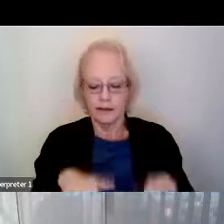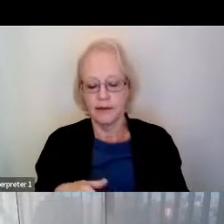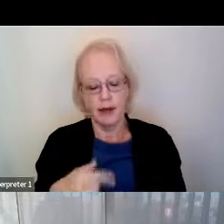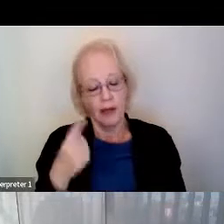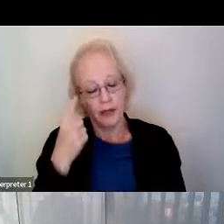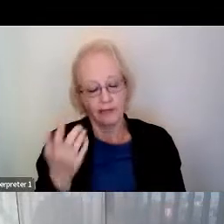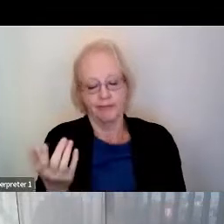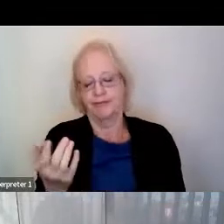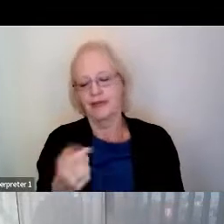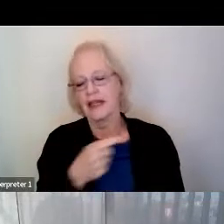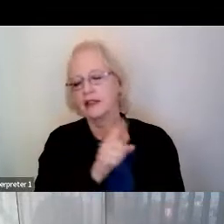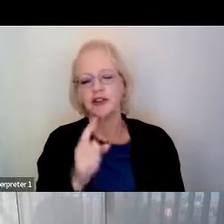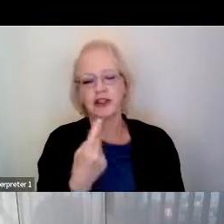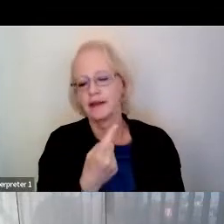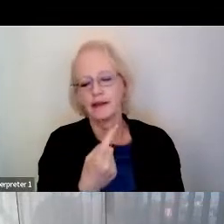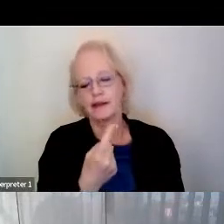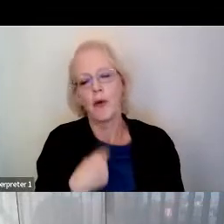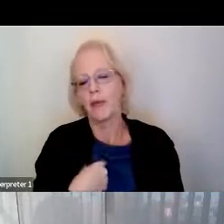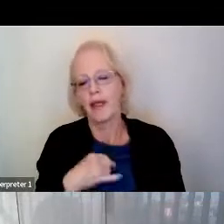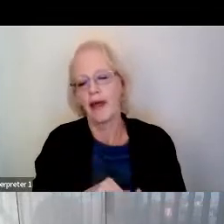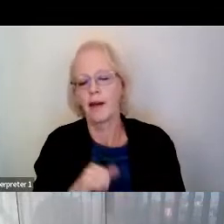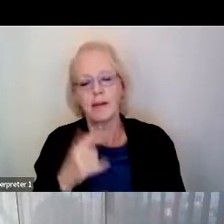huh, he just said that to lift my spirits.